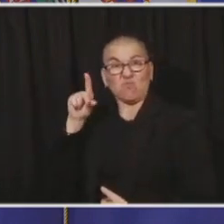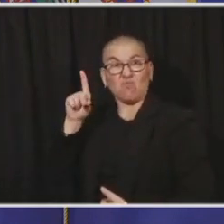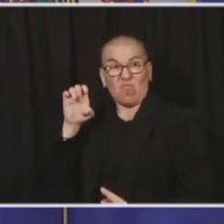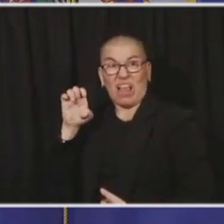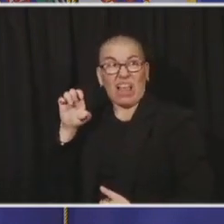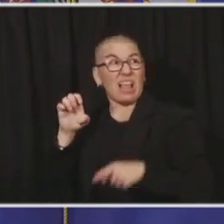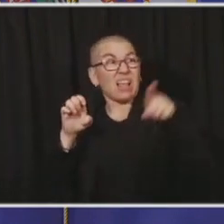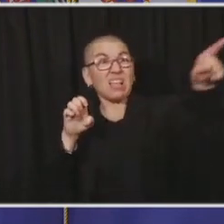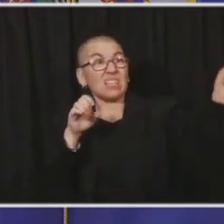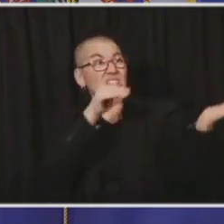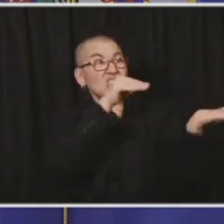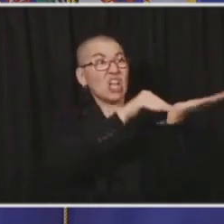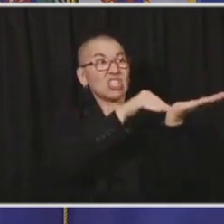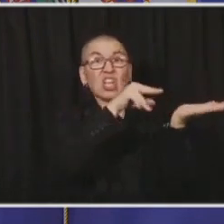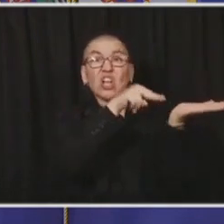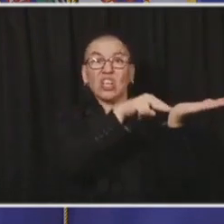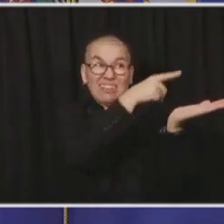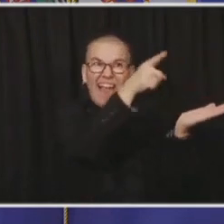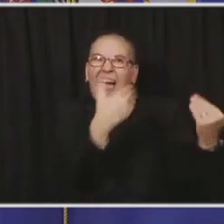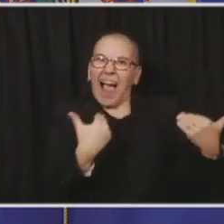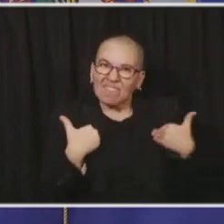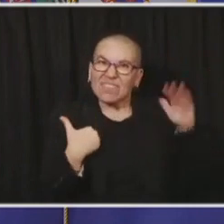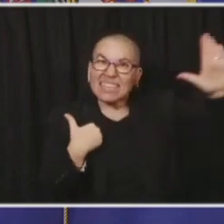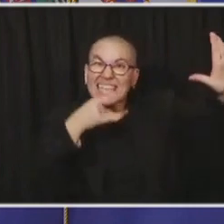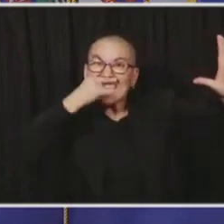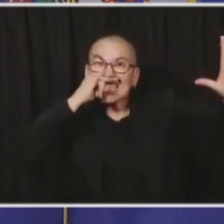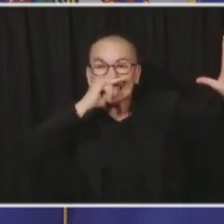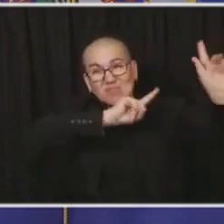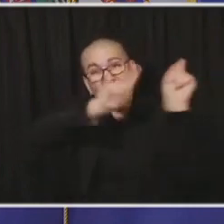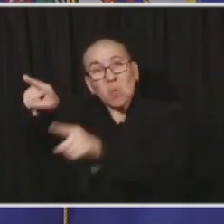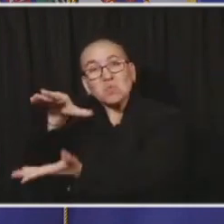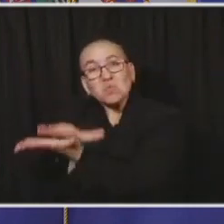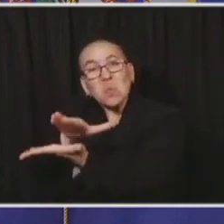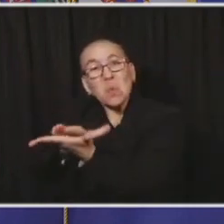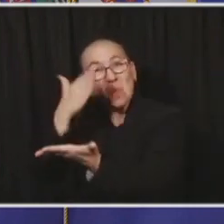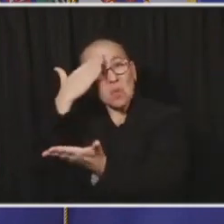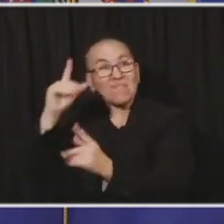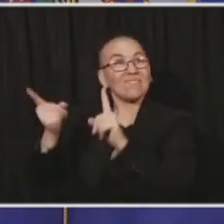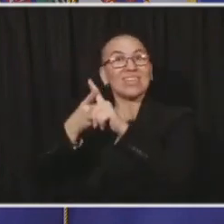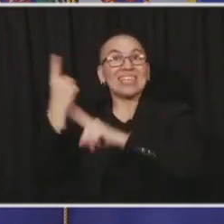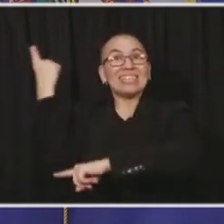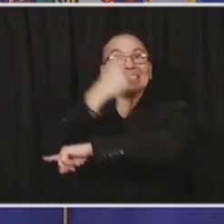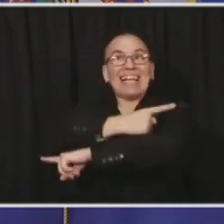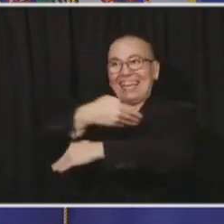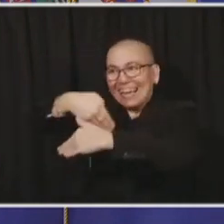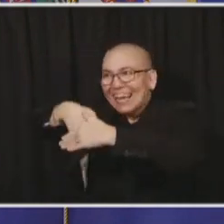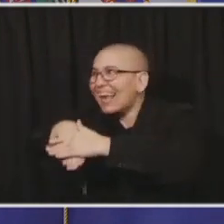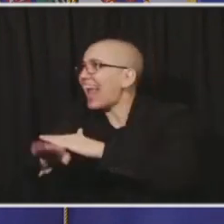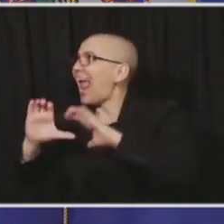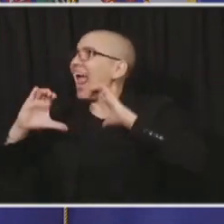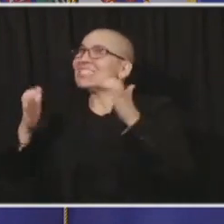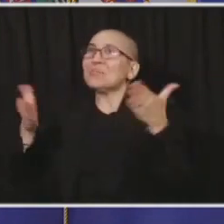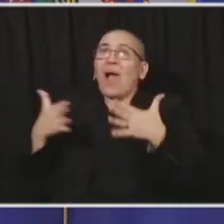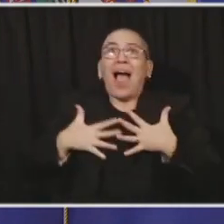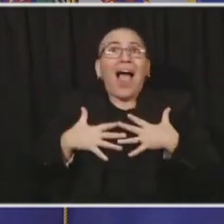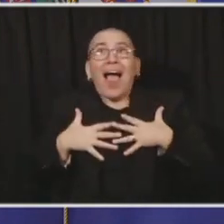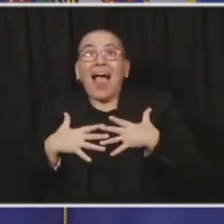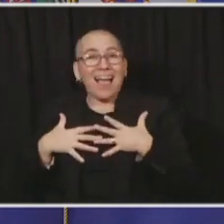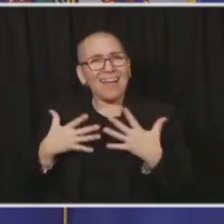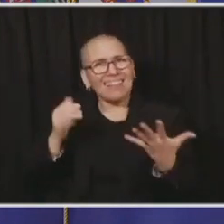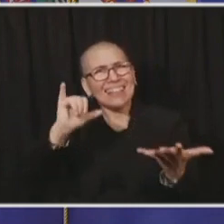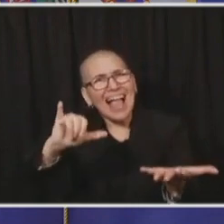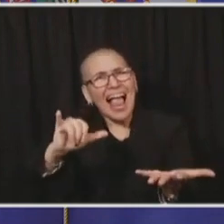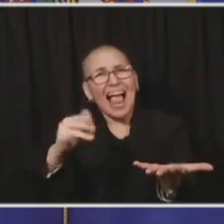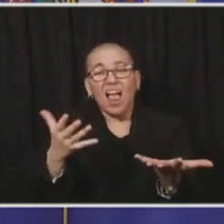that should have walked through that door for the first day and been in that nurturing place where many of us, 50 years